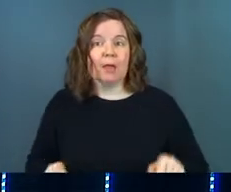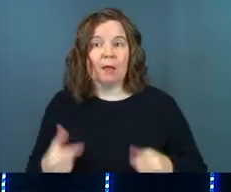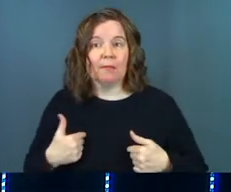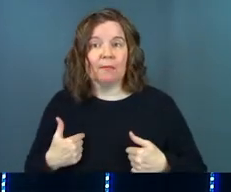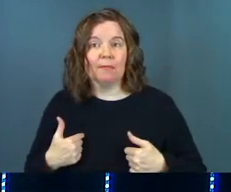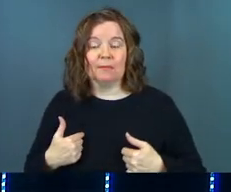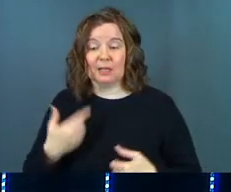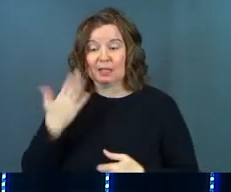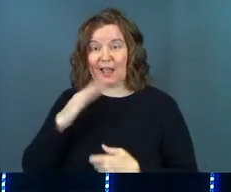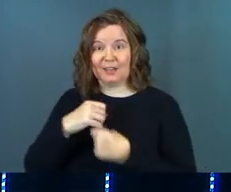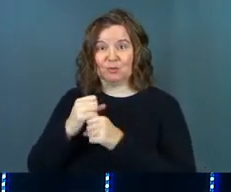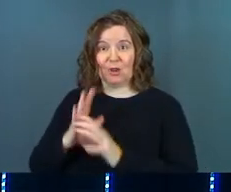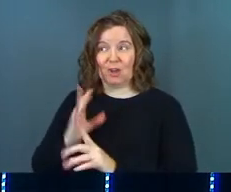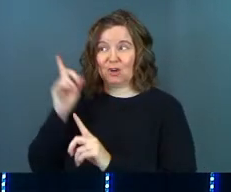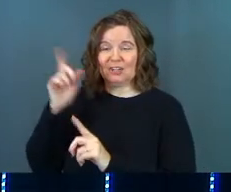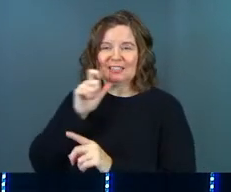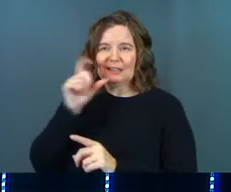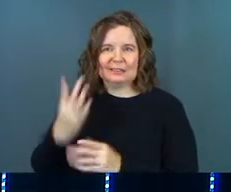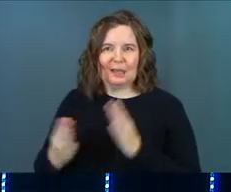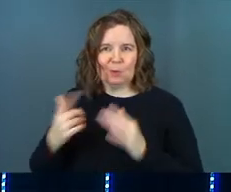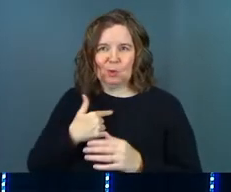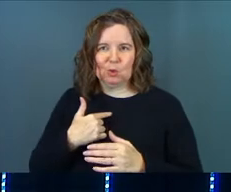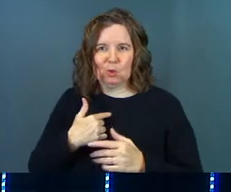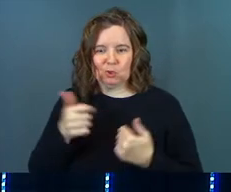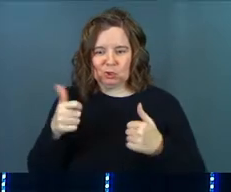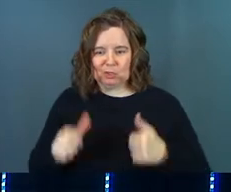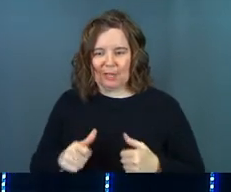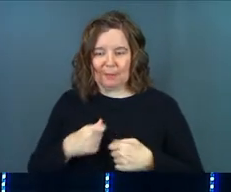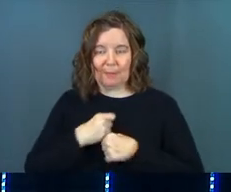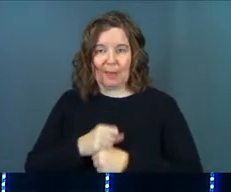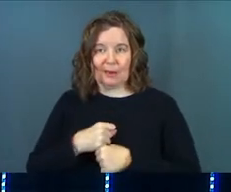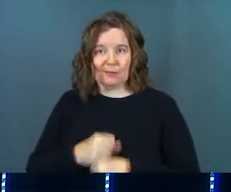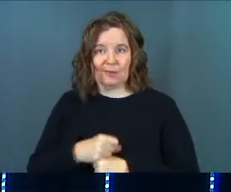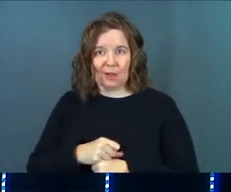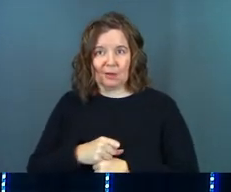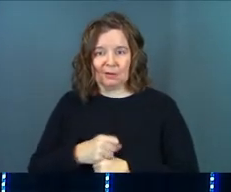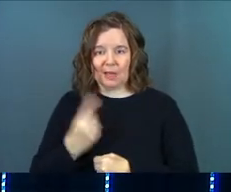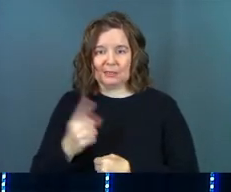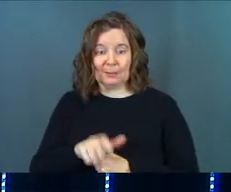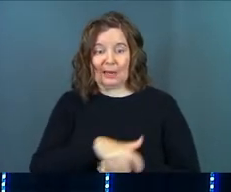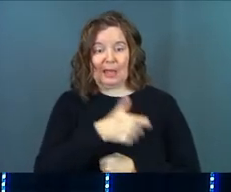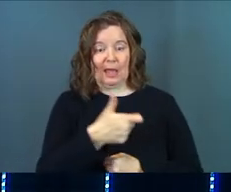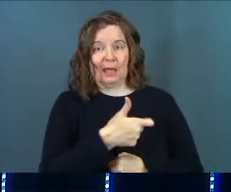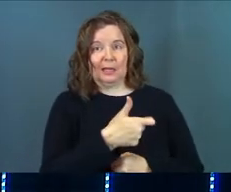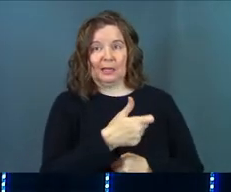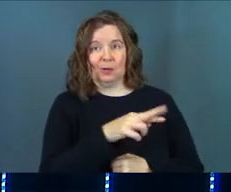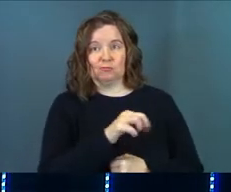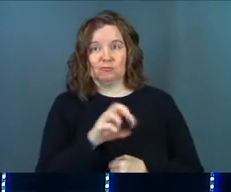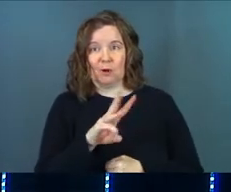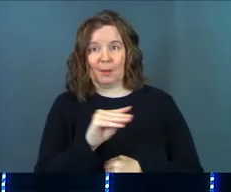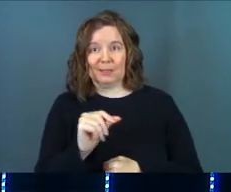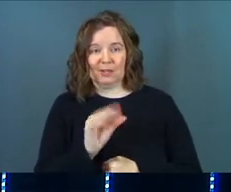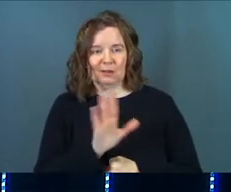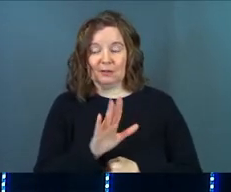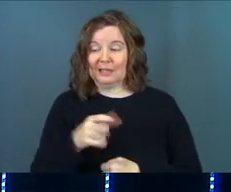See, God's a creator. He's not someone who shapes and manufactures out of somebody else's raw materials. God makes